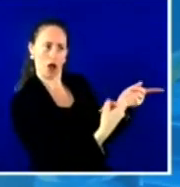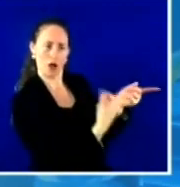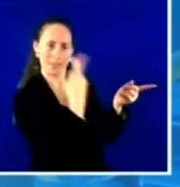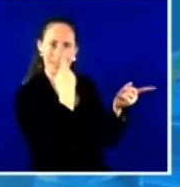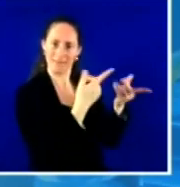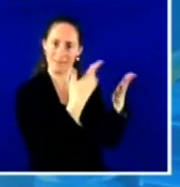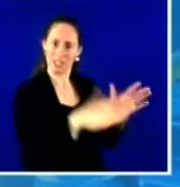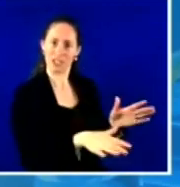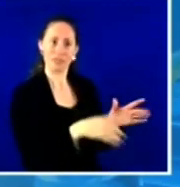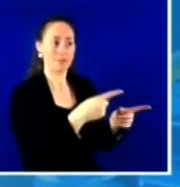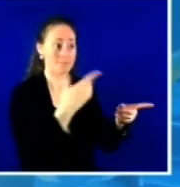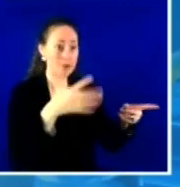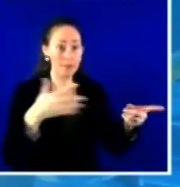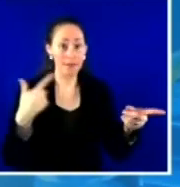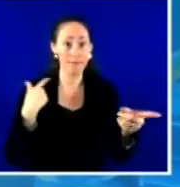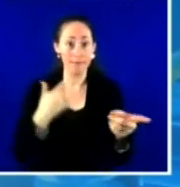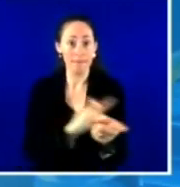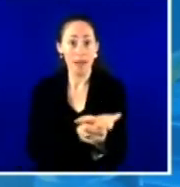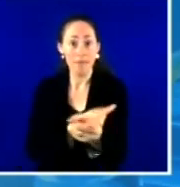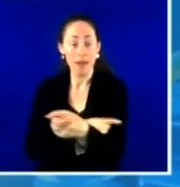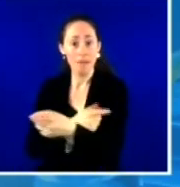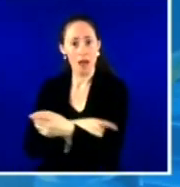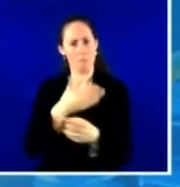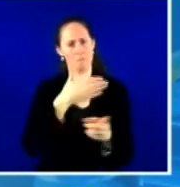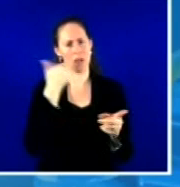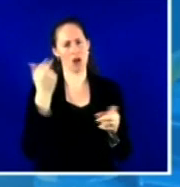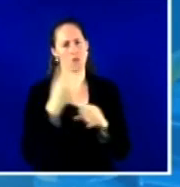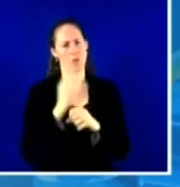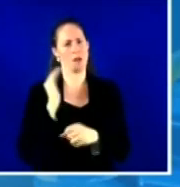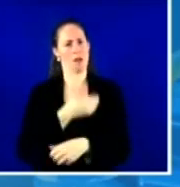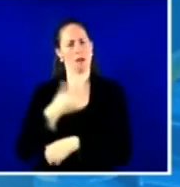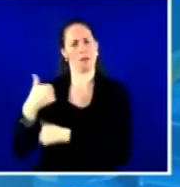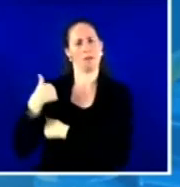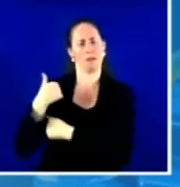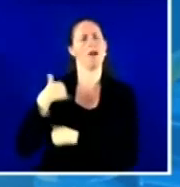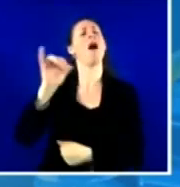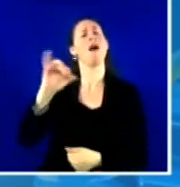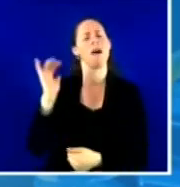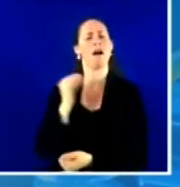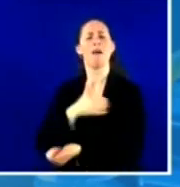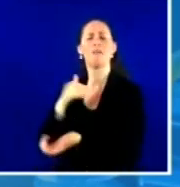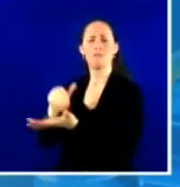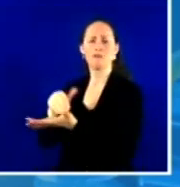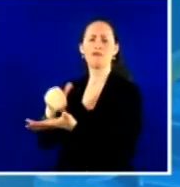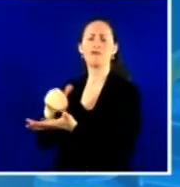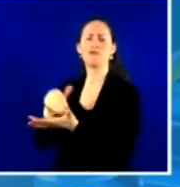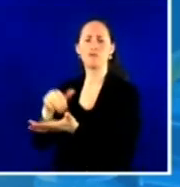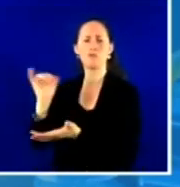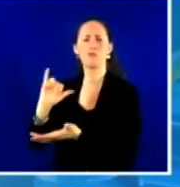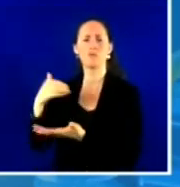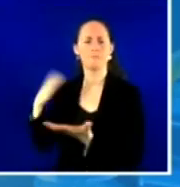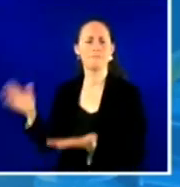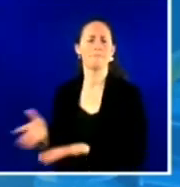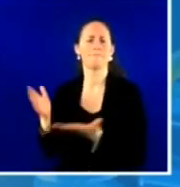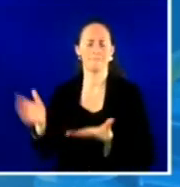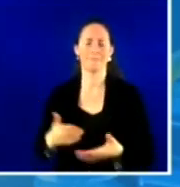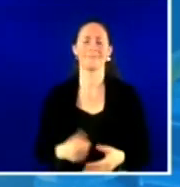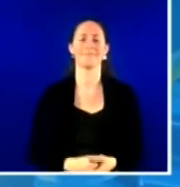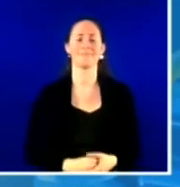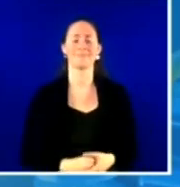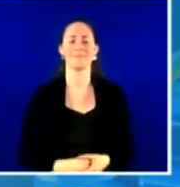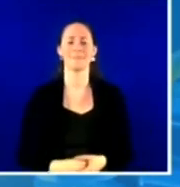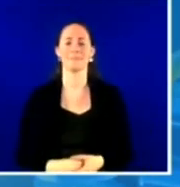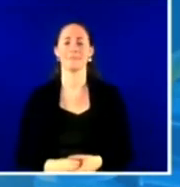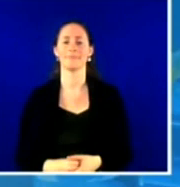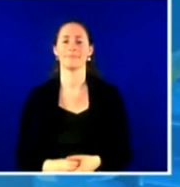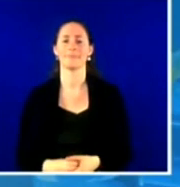providers as we're talking about today. So those are the kinds of shifts that we have to make. And I'd say the biggest overarching change is